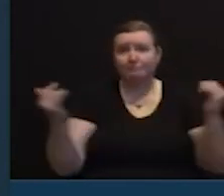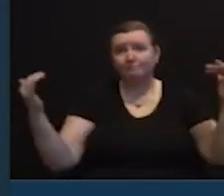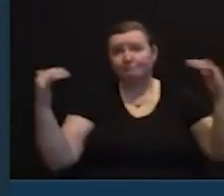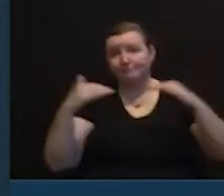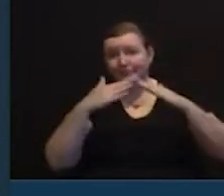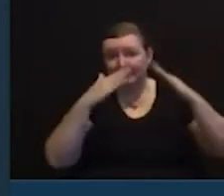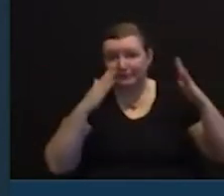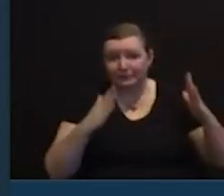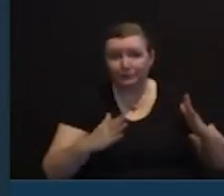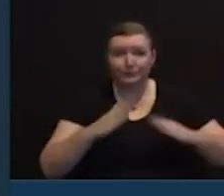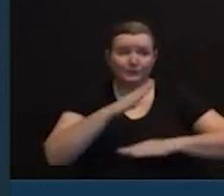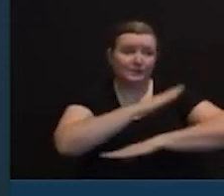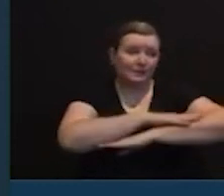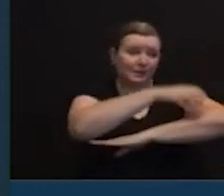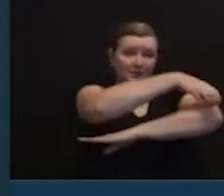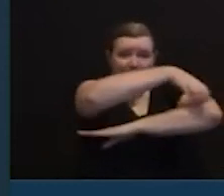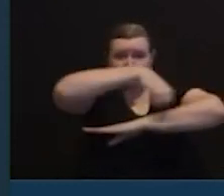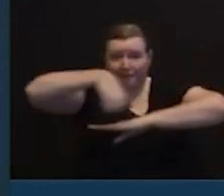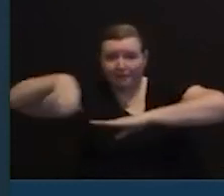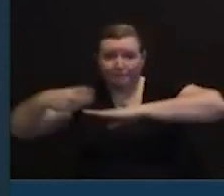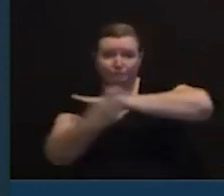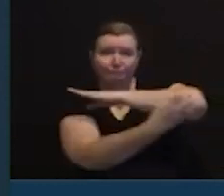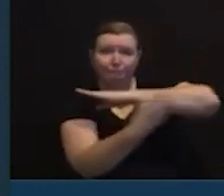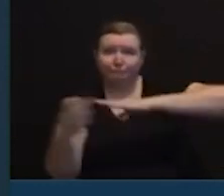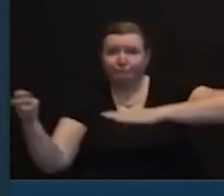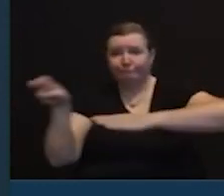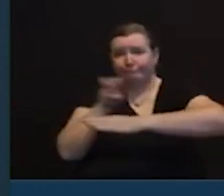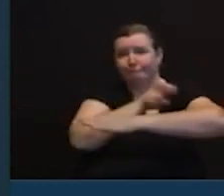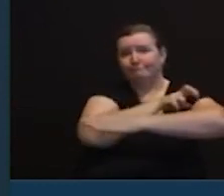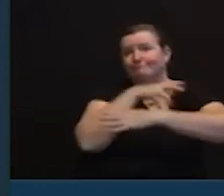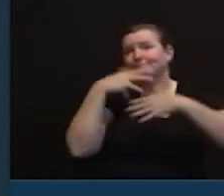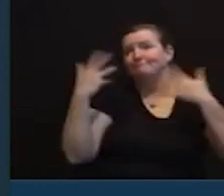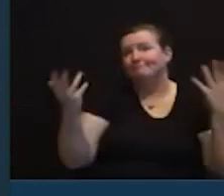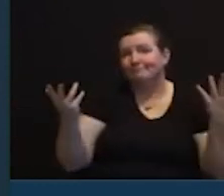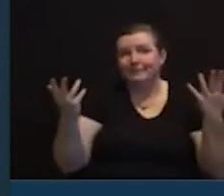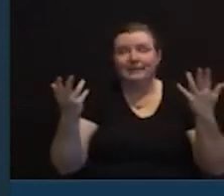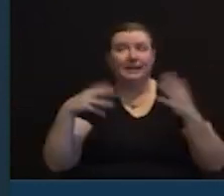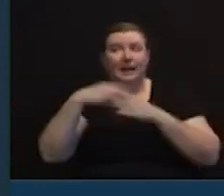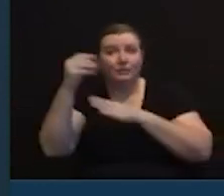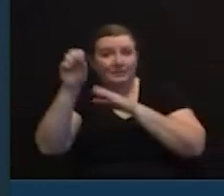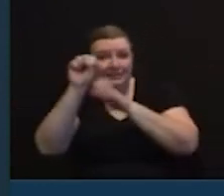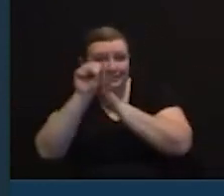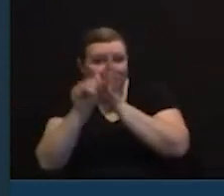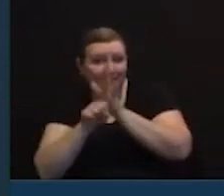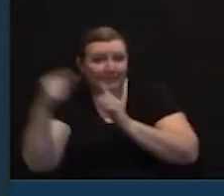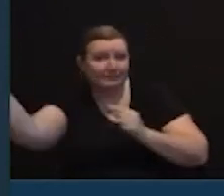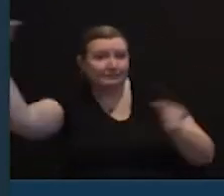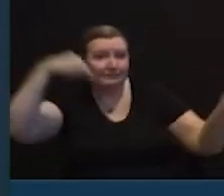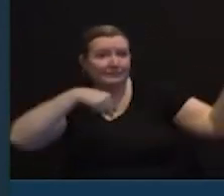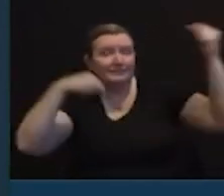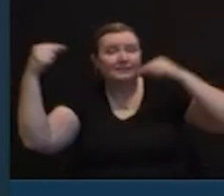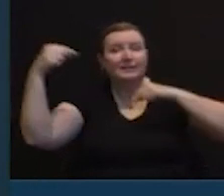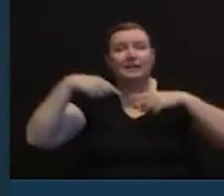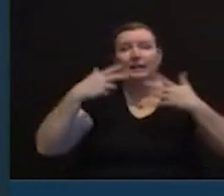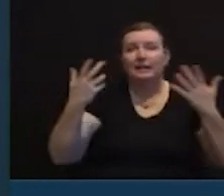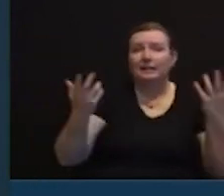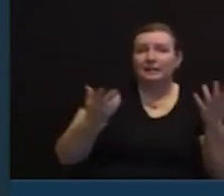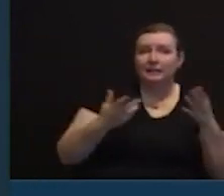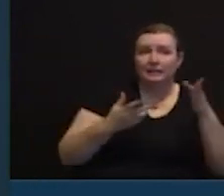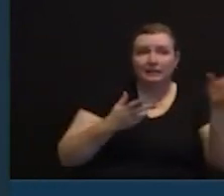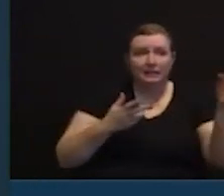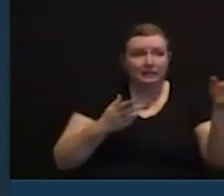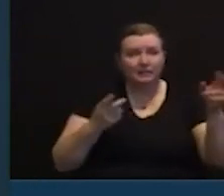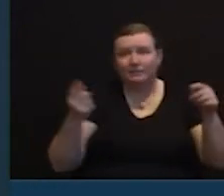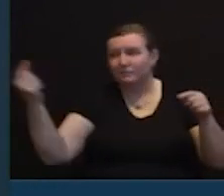especially from out of state or across age groups, or conversely for you all to travel to visit someone